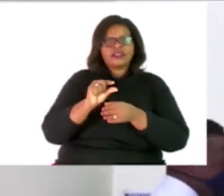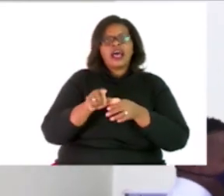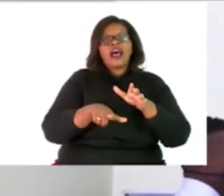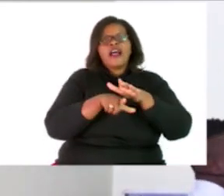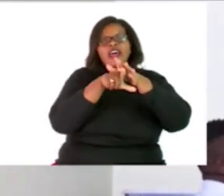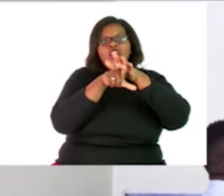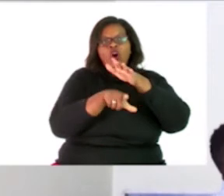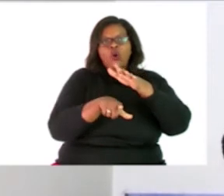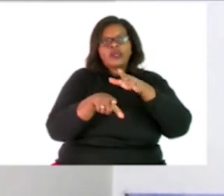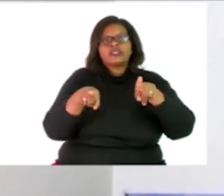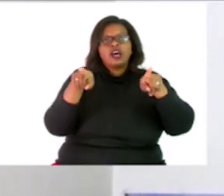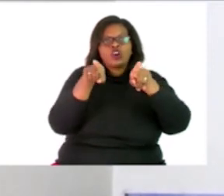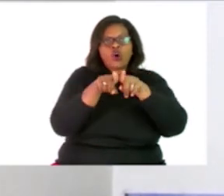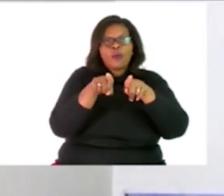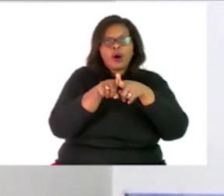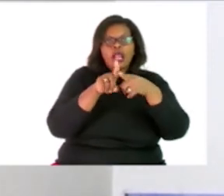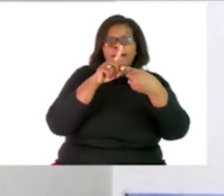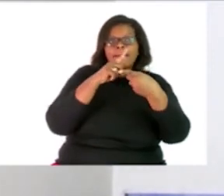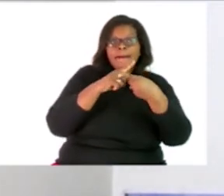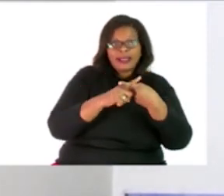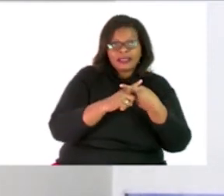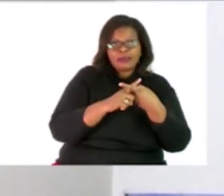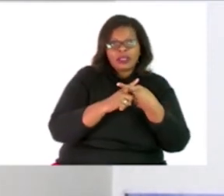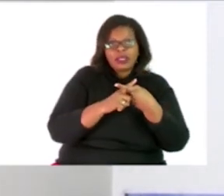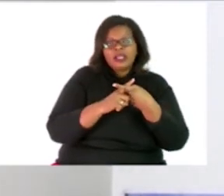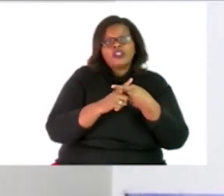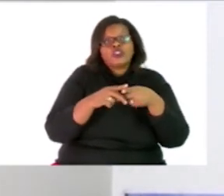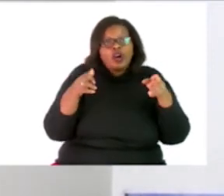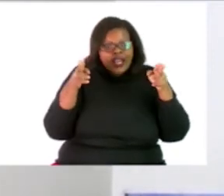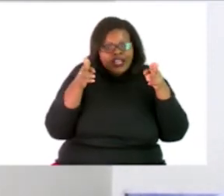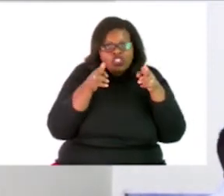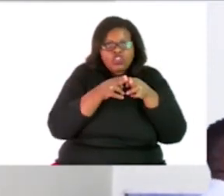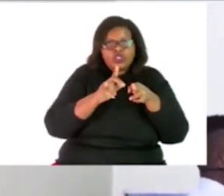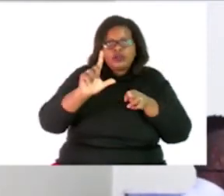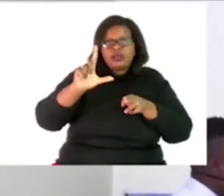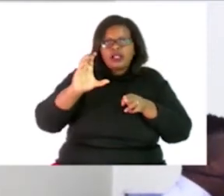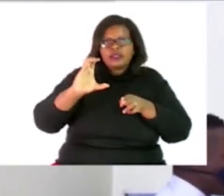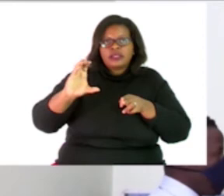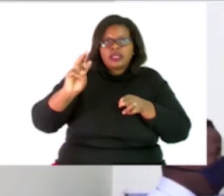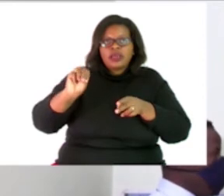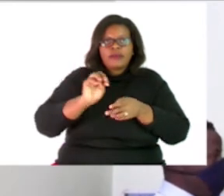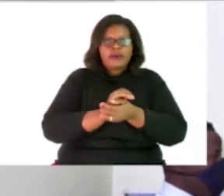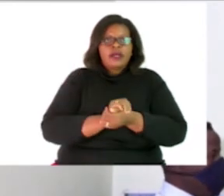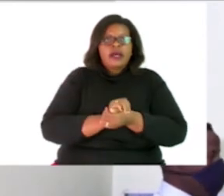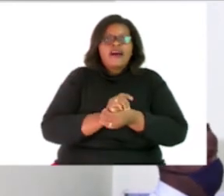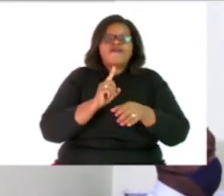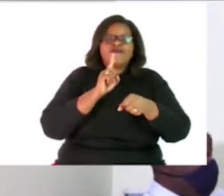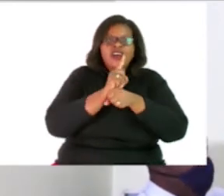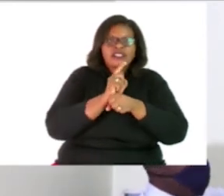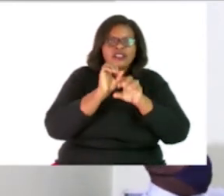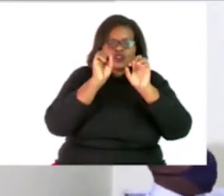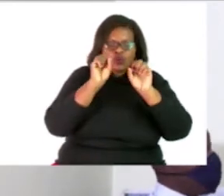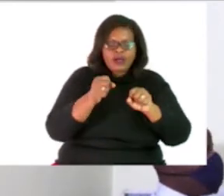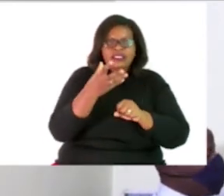and it's in abbreviation of LCM whereby we need to find find